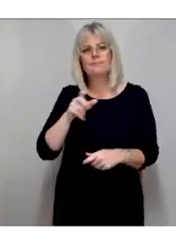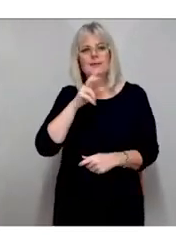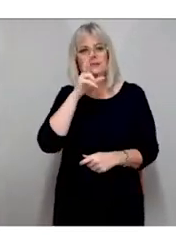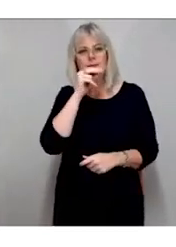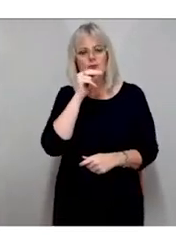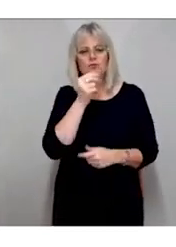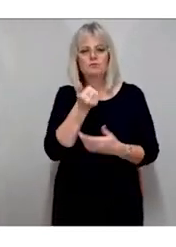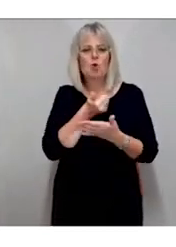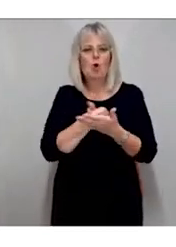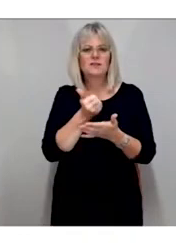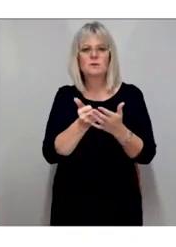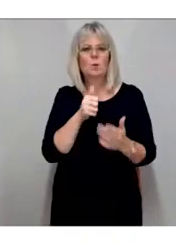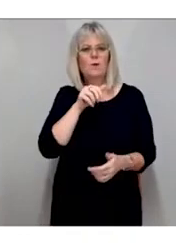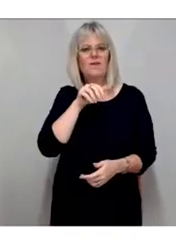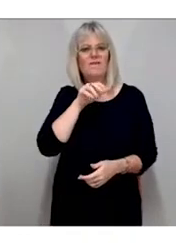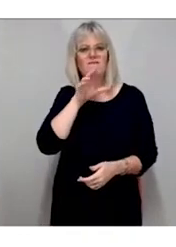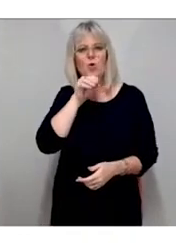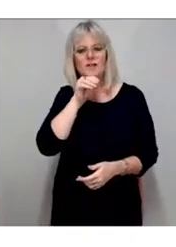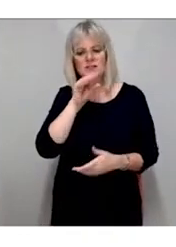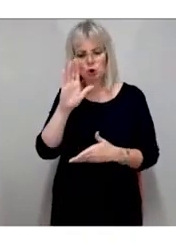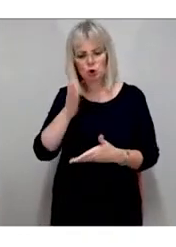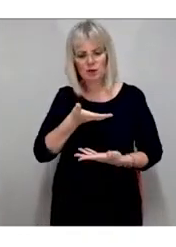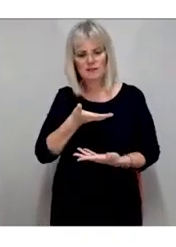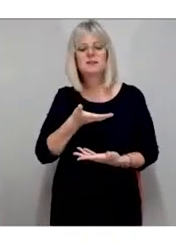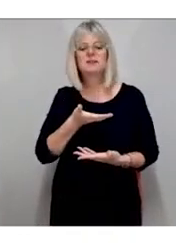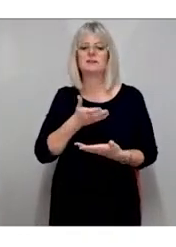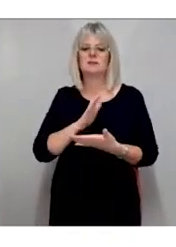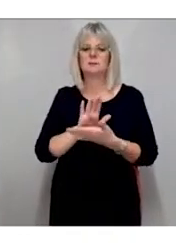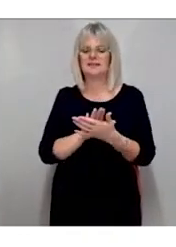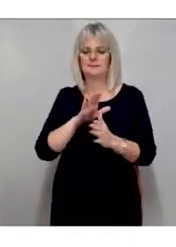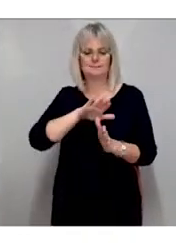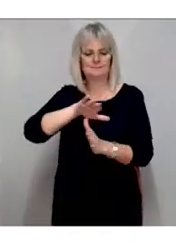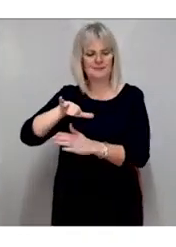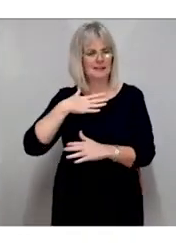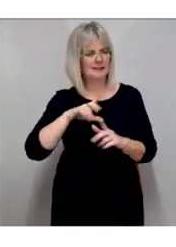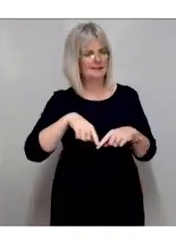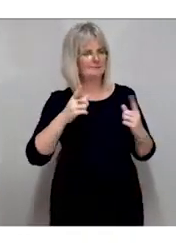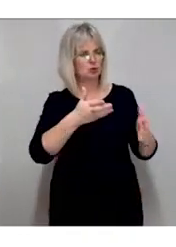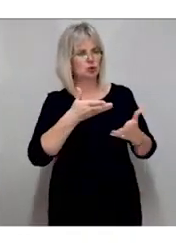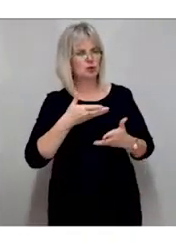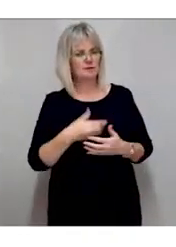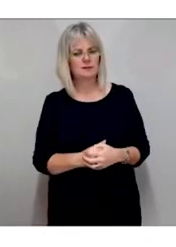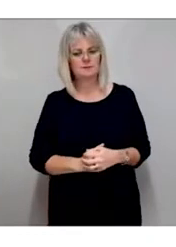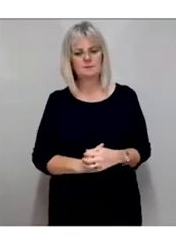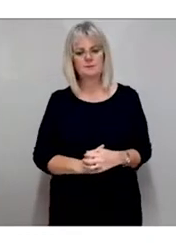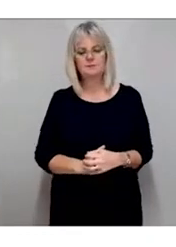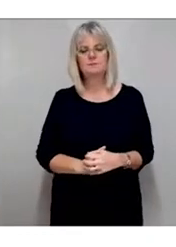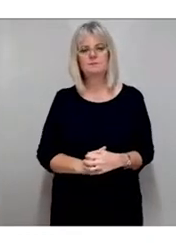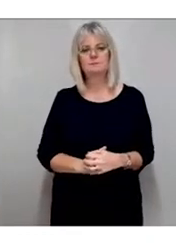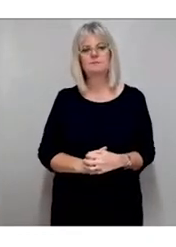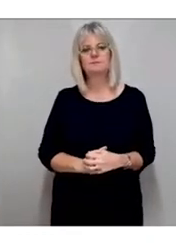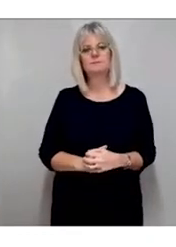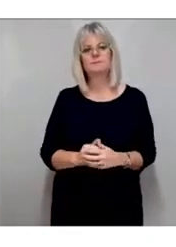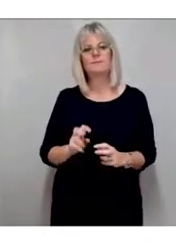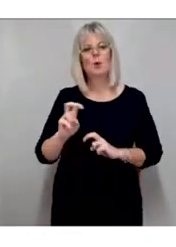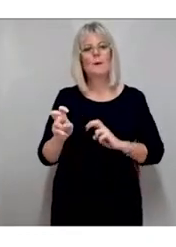so alternate services are required. A physical or motor impairment means that motor functions are disrupted